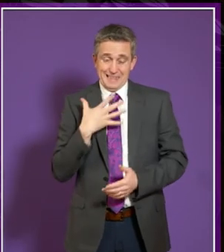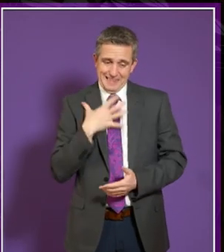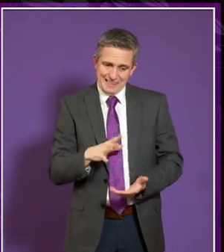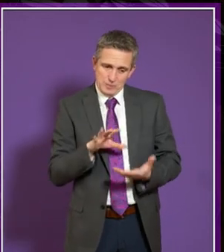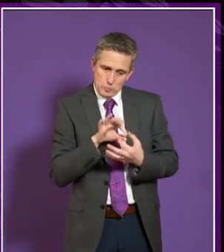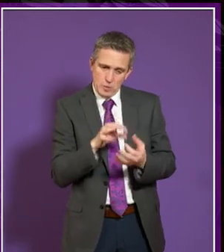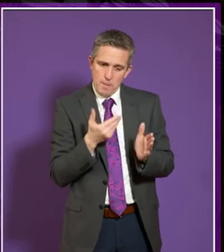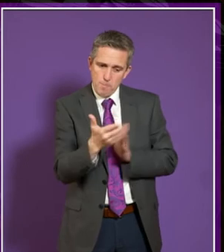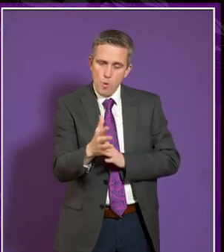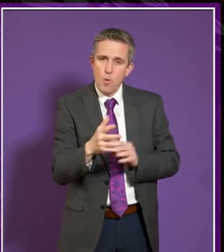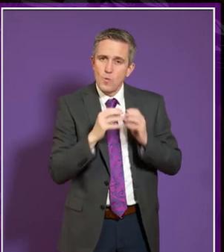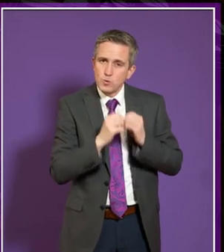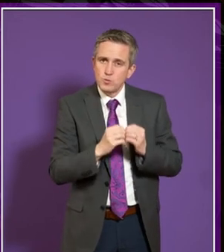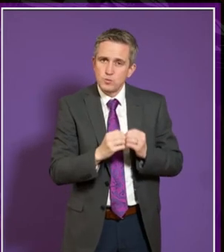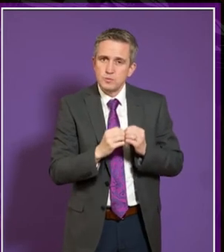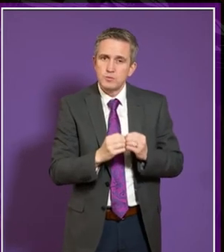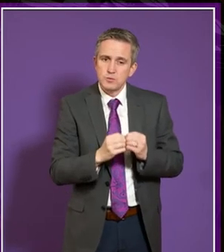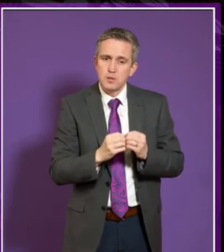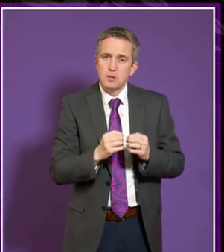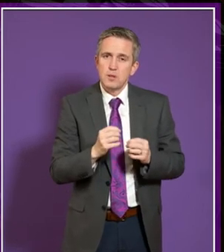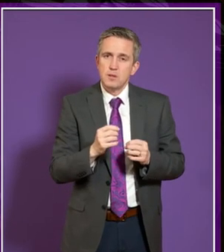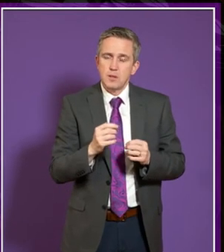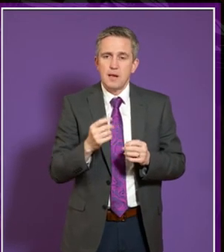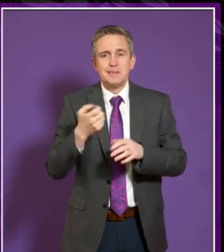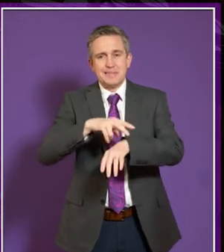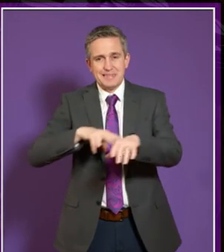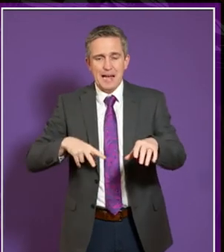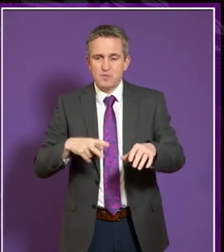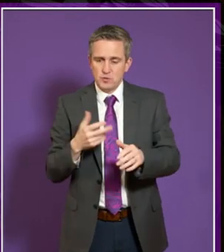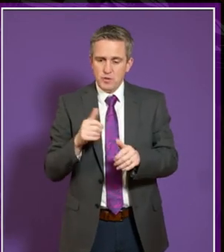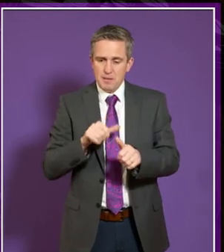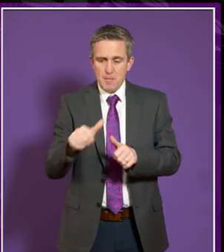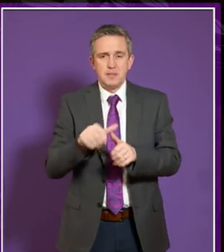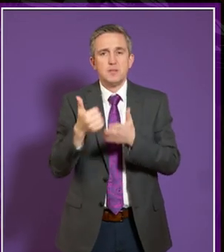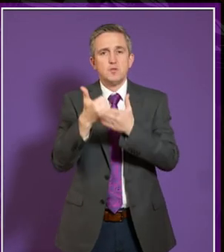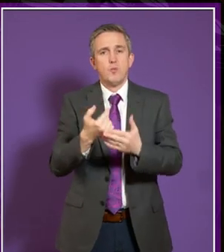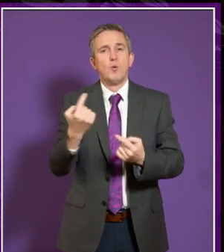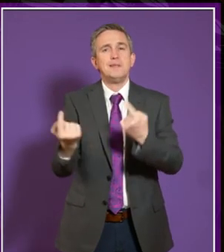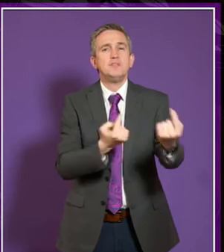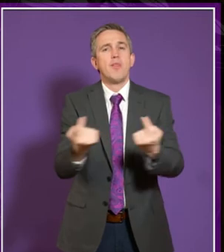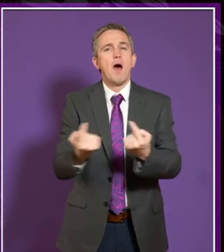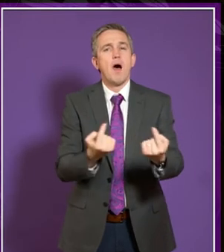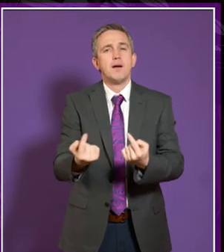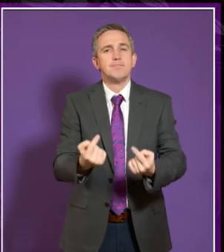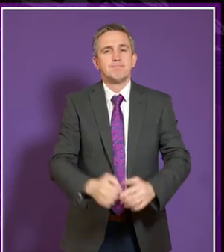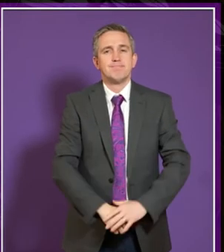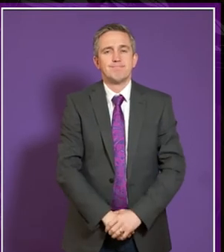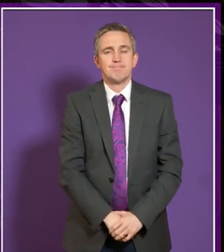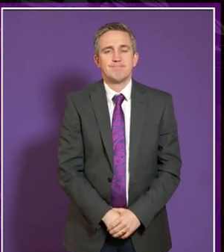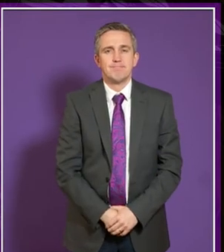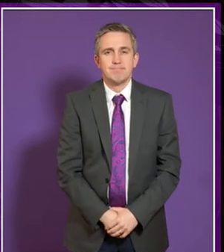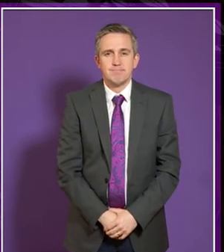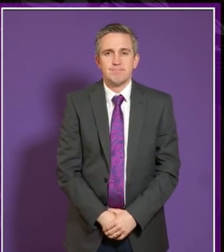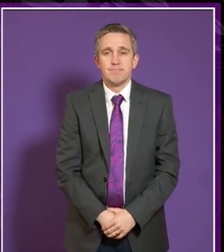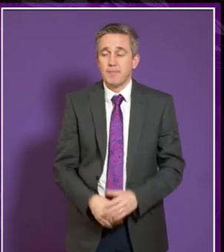cohort and upskill them to enable them to better support each other as well thank you any